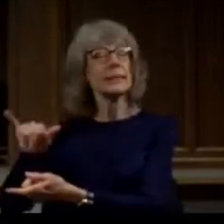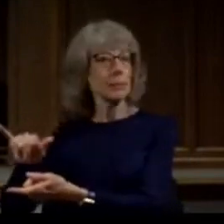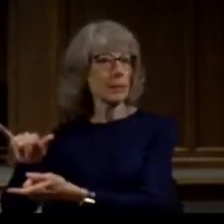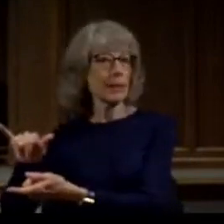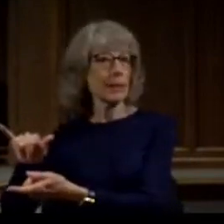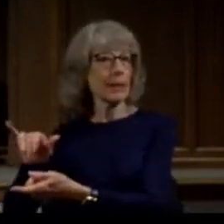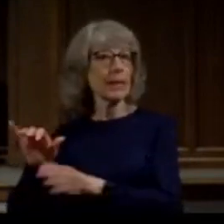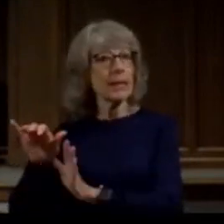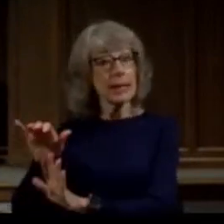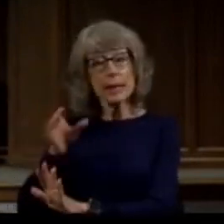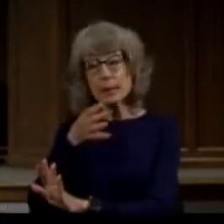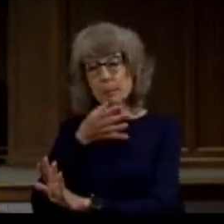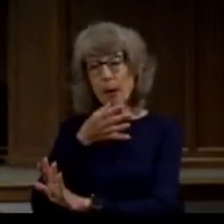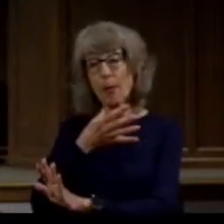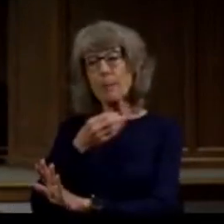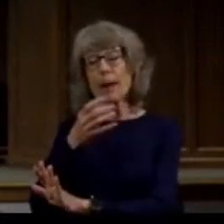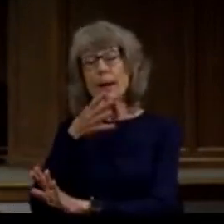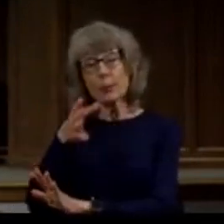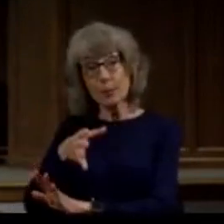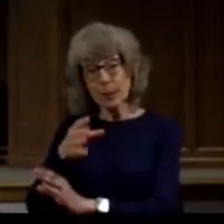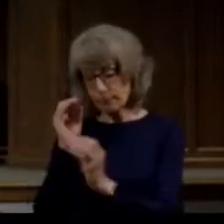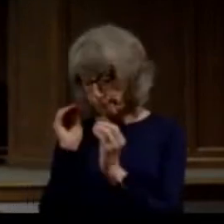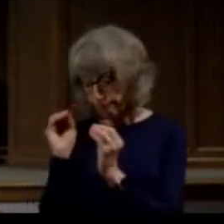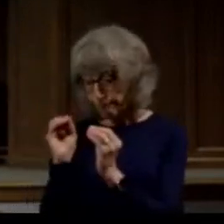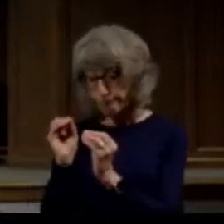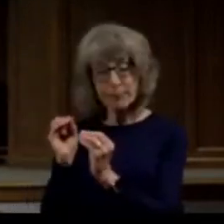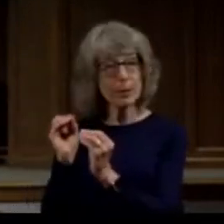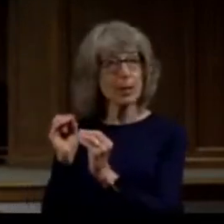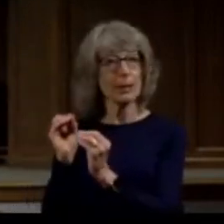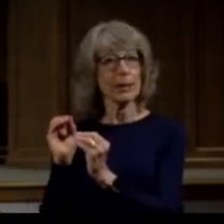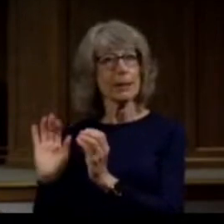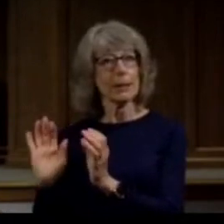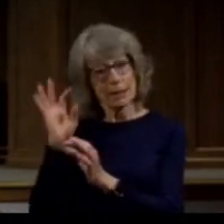grandmother Lois that were part of his faith formation too.